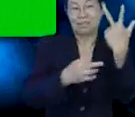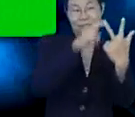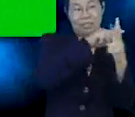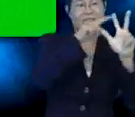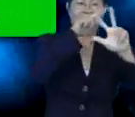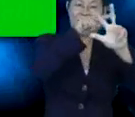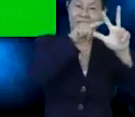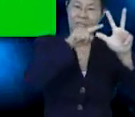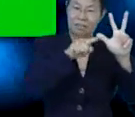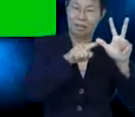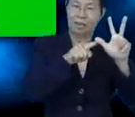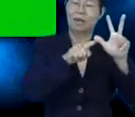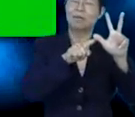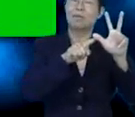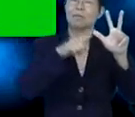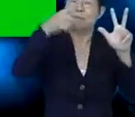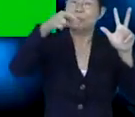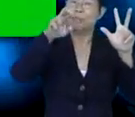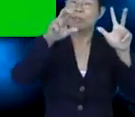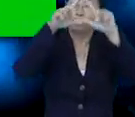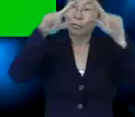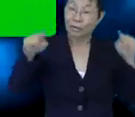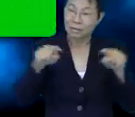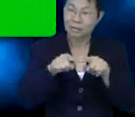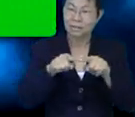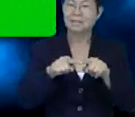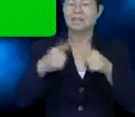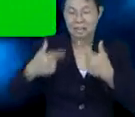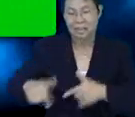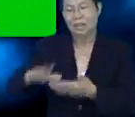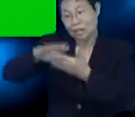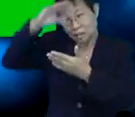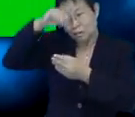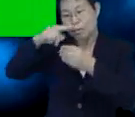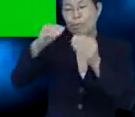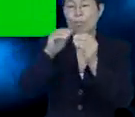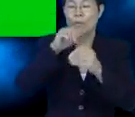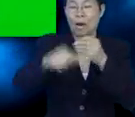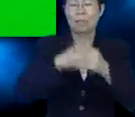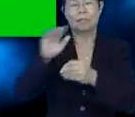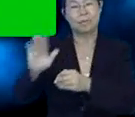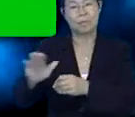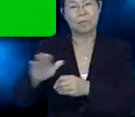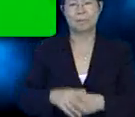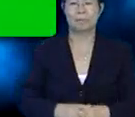Friends, there are three different types of prism. Let's find out more about them.